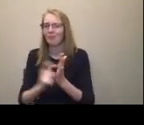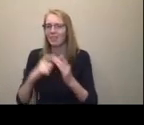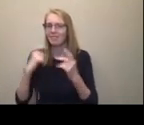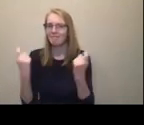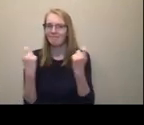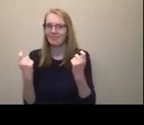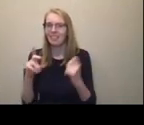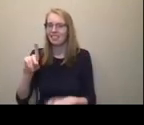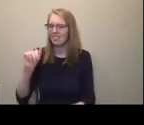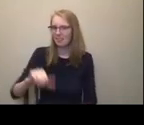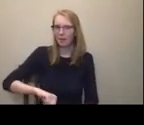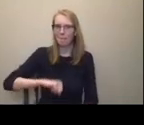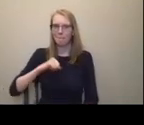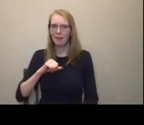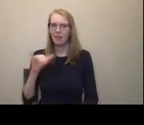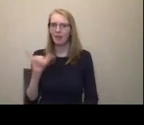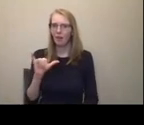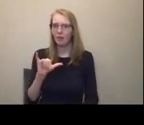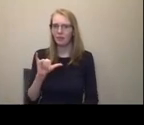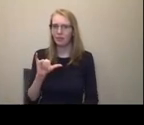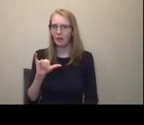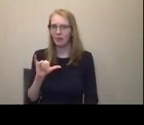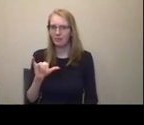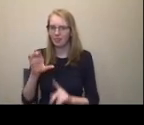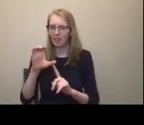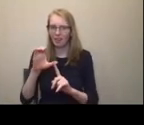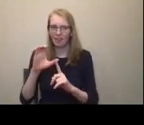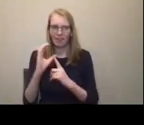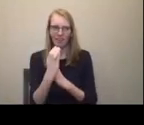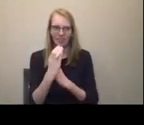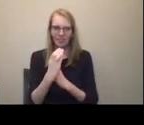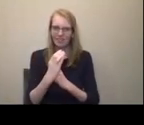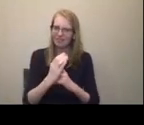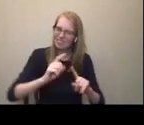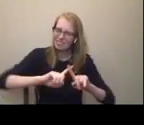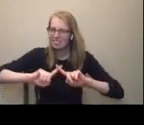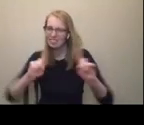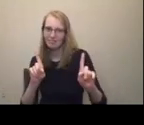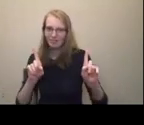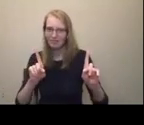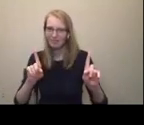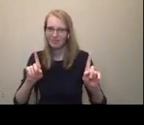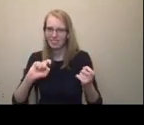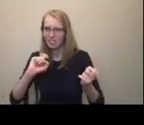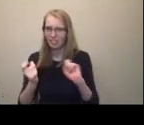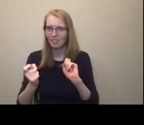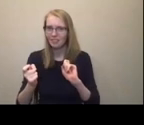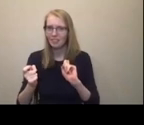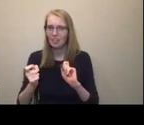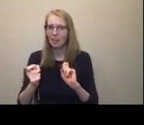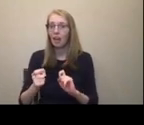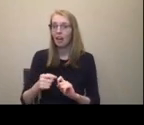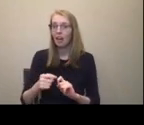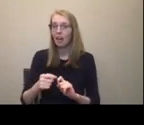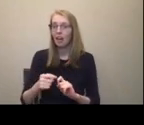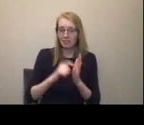and the countercultural worldviews of the disability arts movement. And I'm proud to say that the work that stage left has done over the last 20